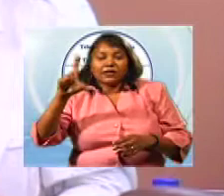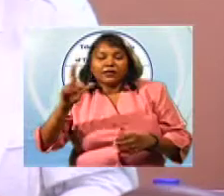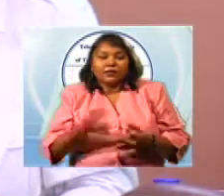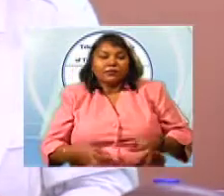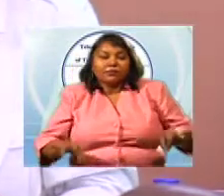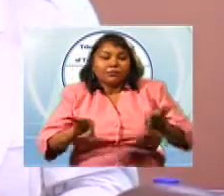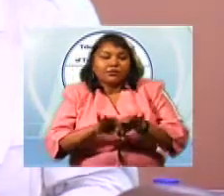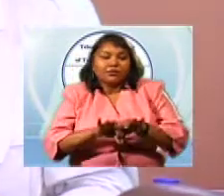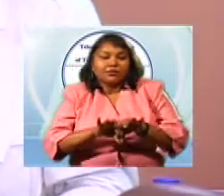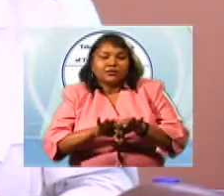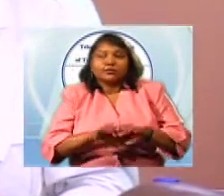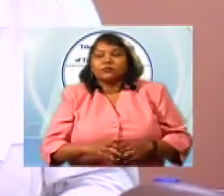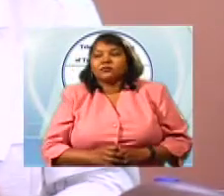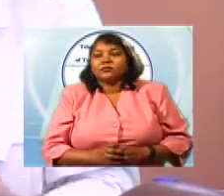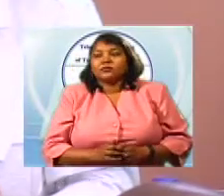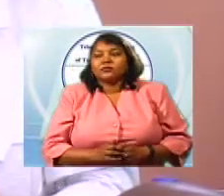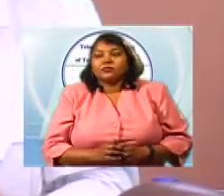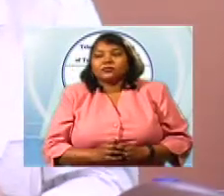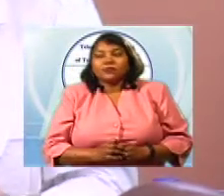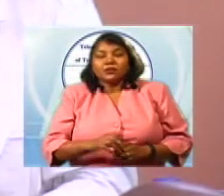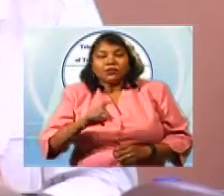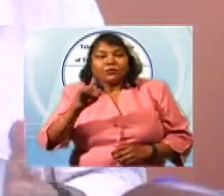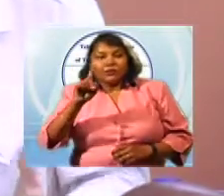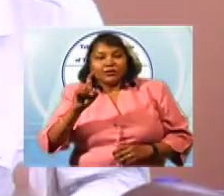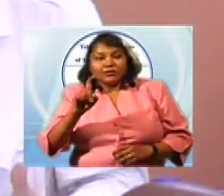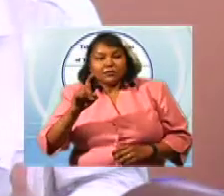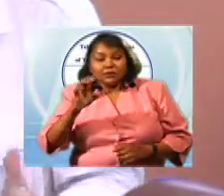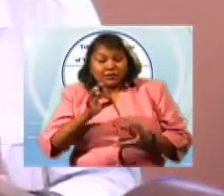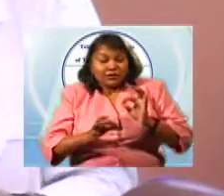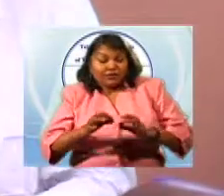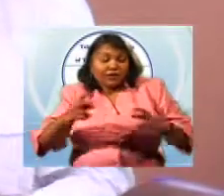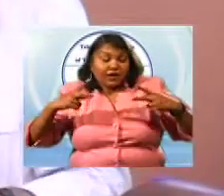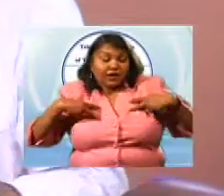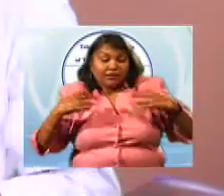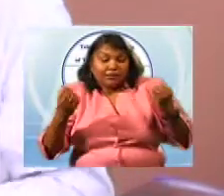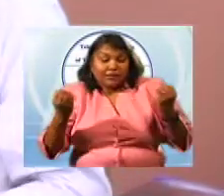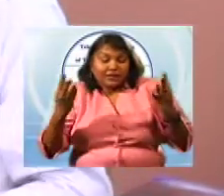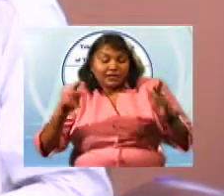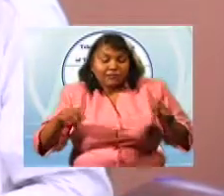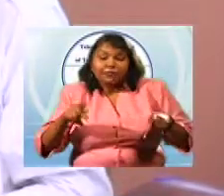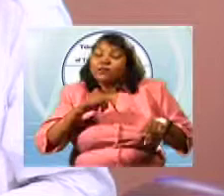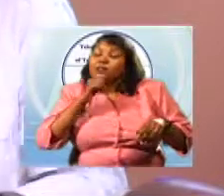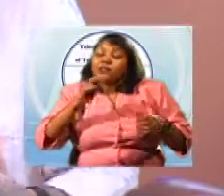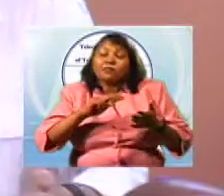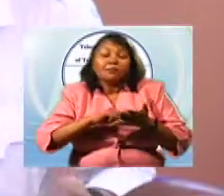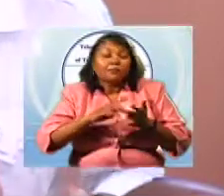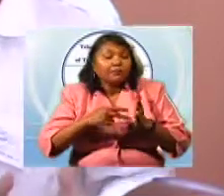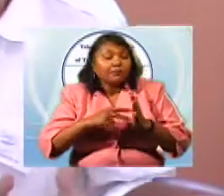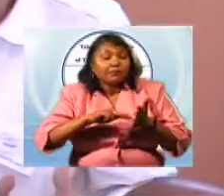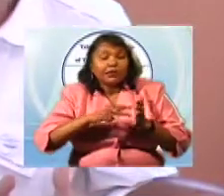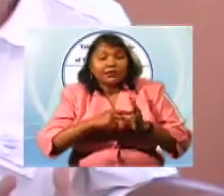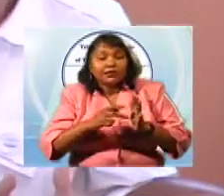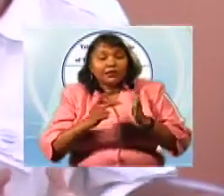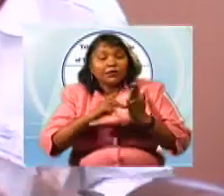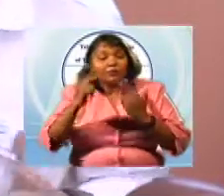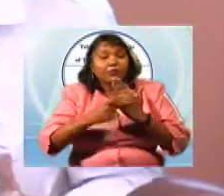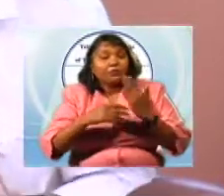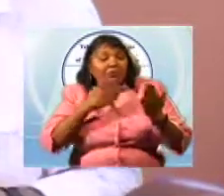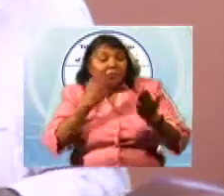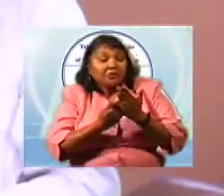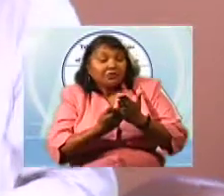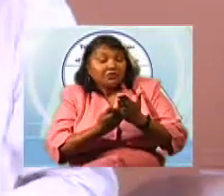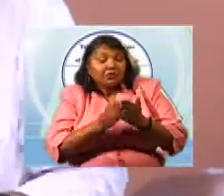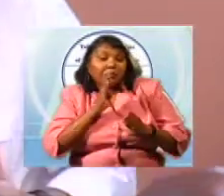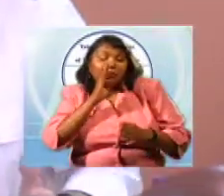program might be. The fact that you have a mass audience doesn't mean that it's a better program than a smaller audience, or it